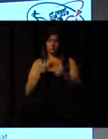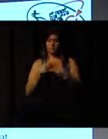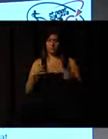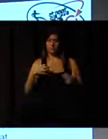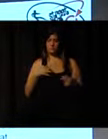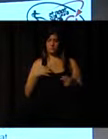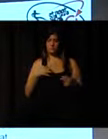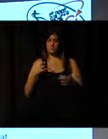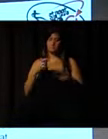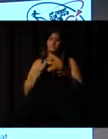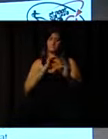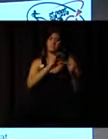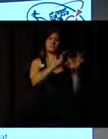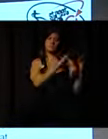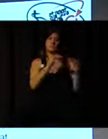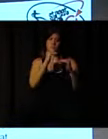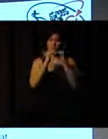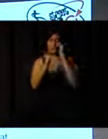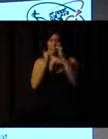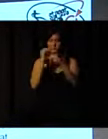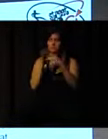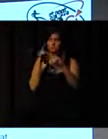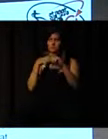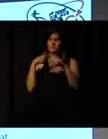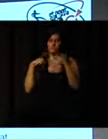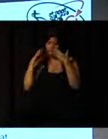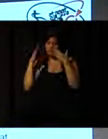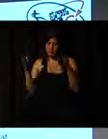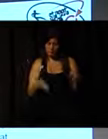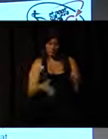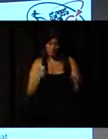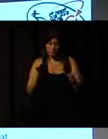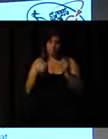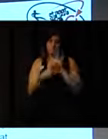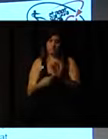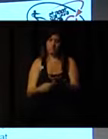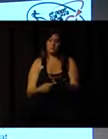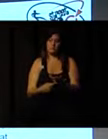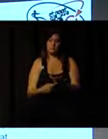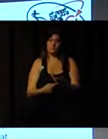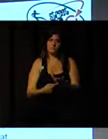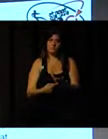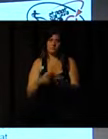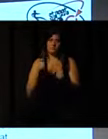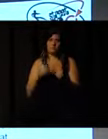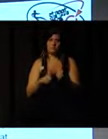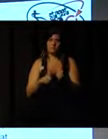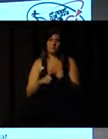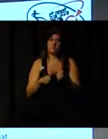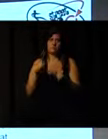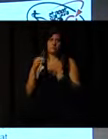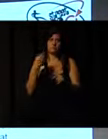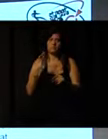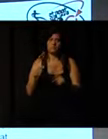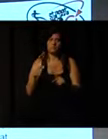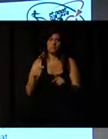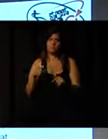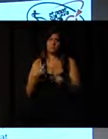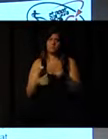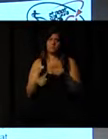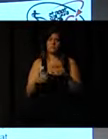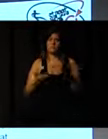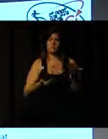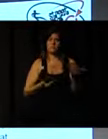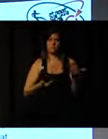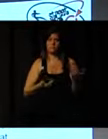But key, and what I'm going to focus on really in the presentation, is about youth action. And making sure that our